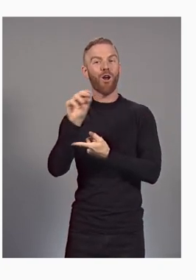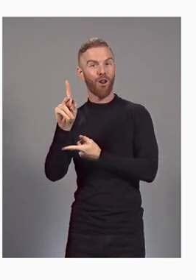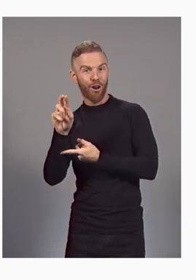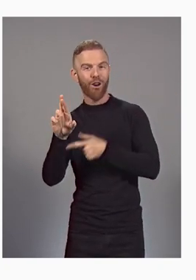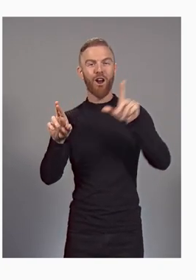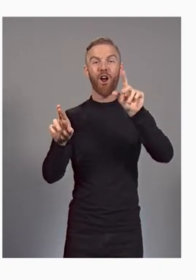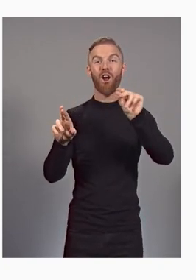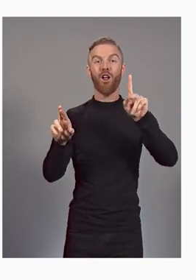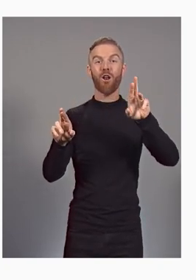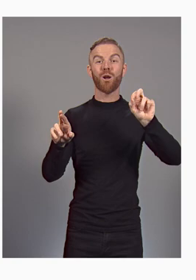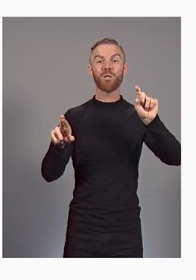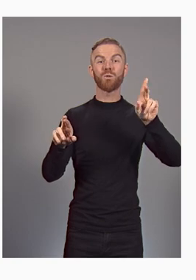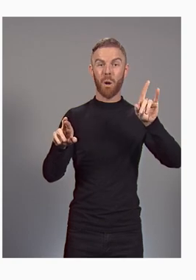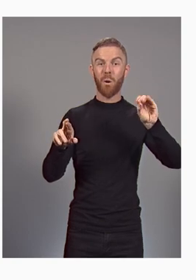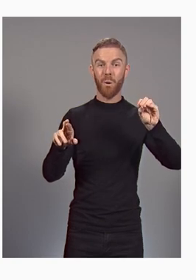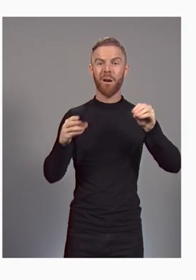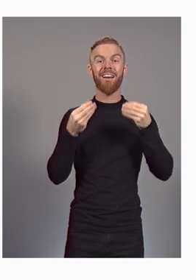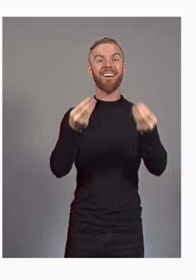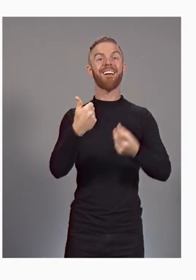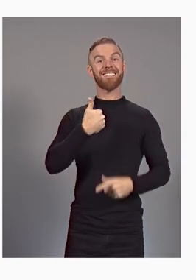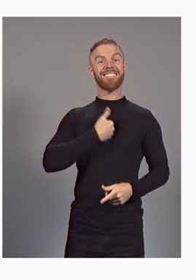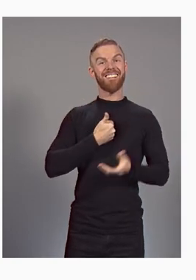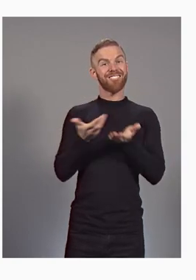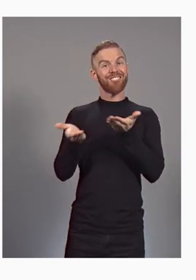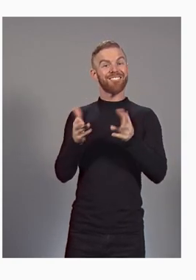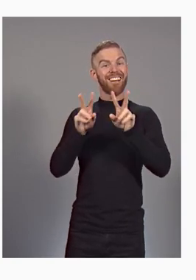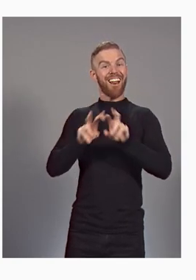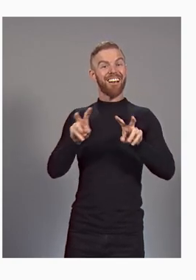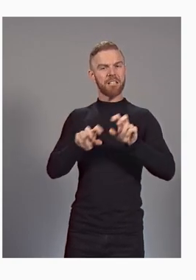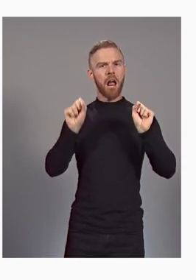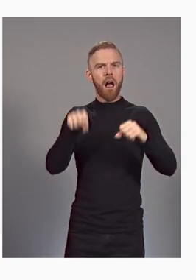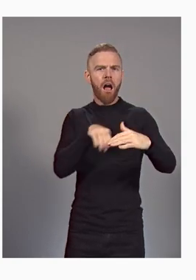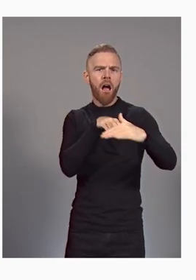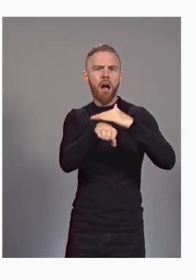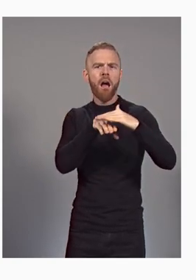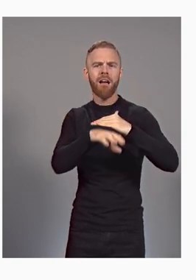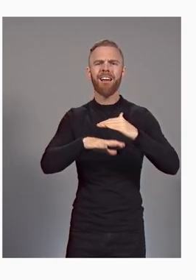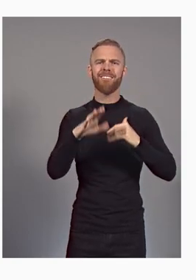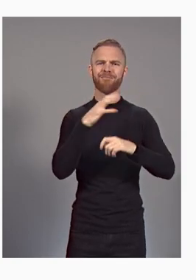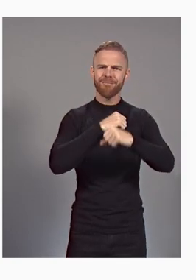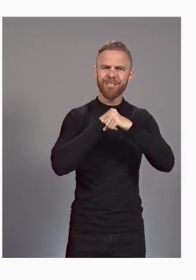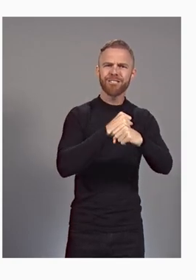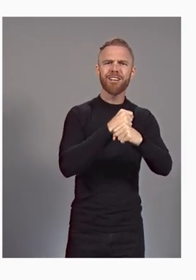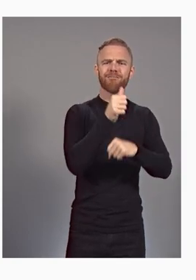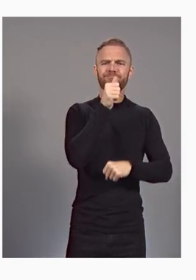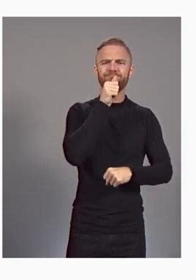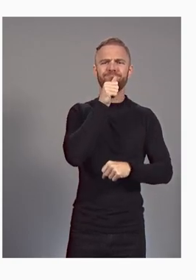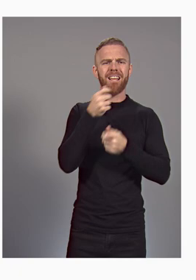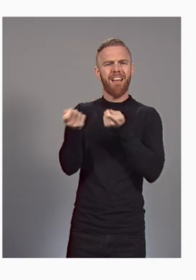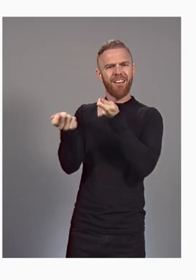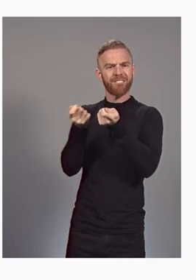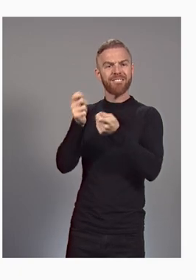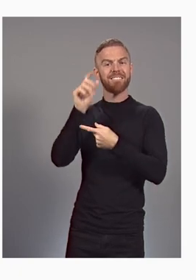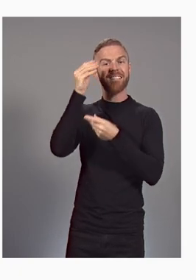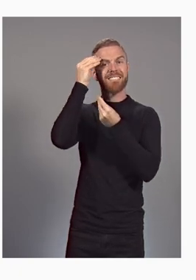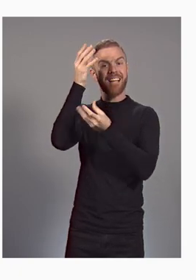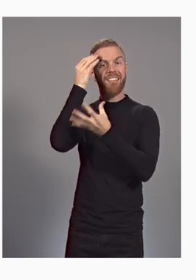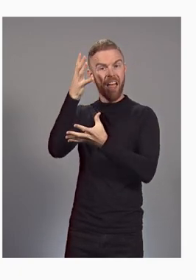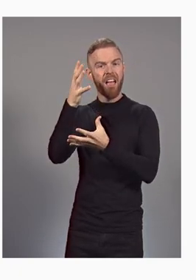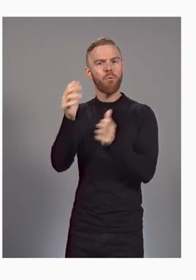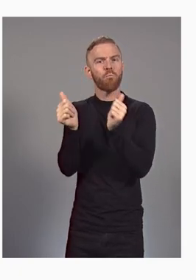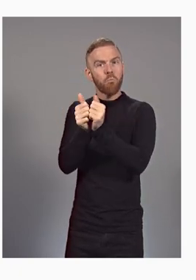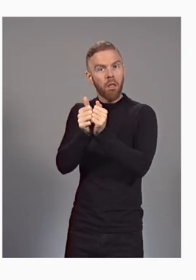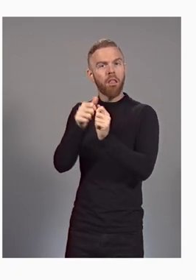Looker Studio to give self-service analysts access to secure and governed data, along